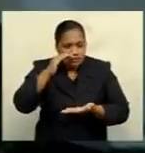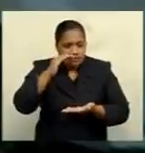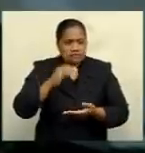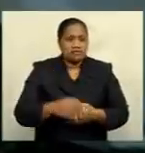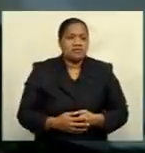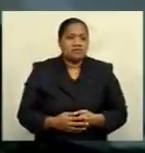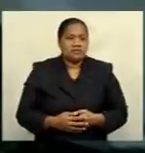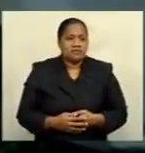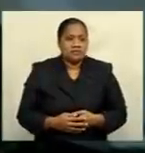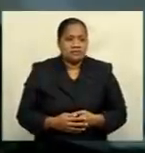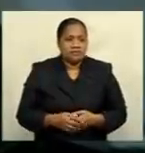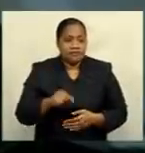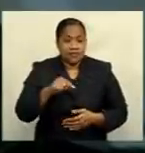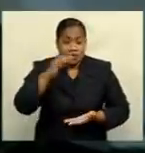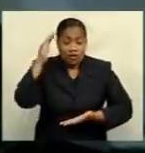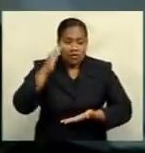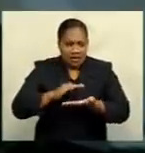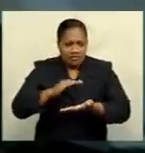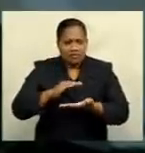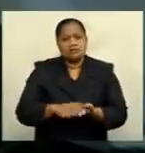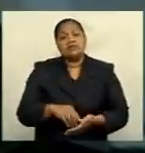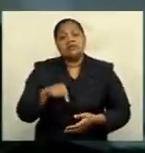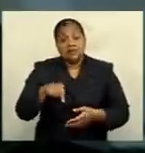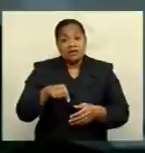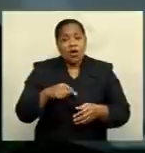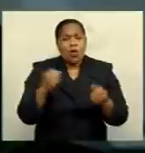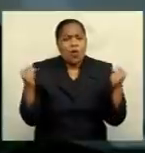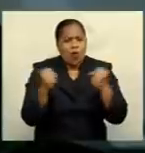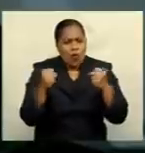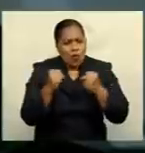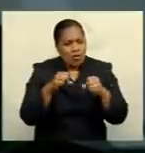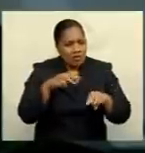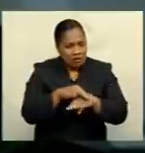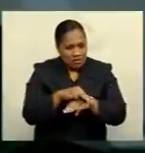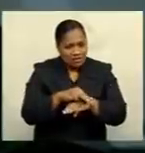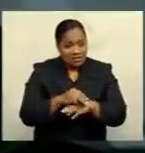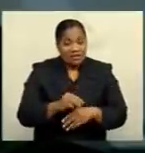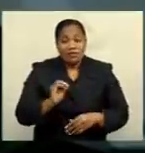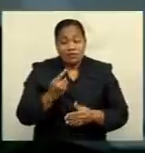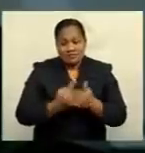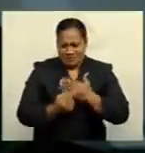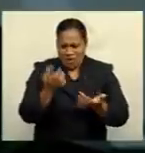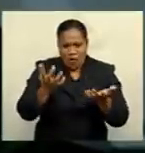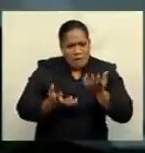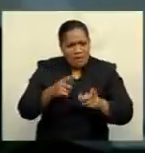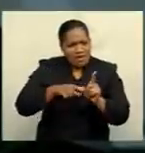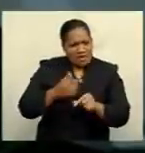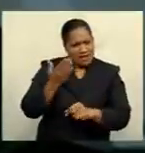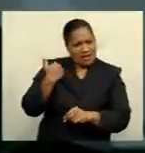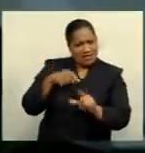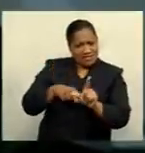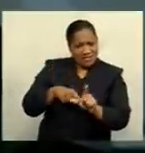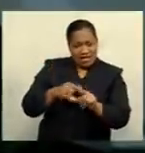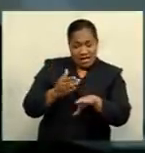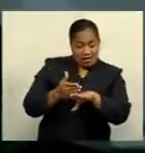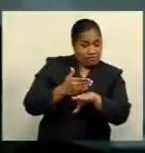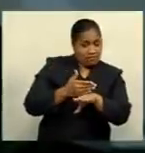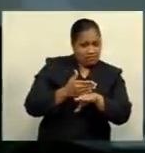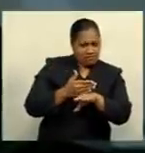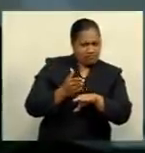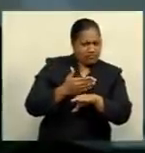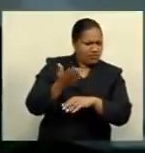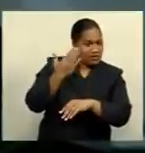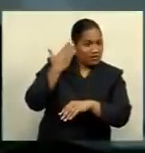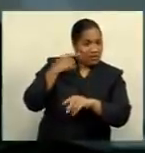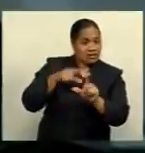the colder months. While when we compare the years last year and before last year, in colder months,